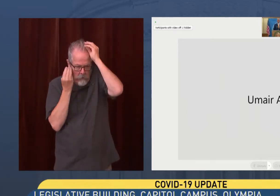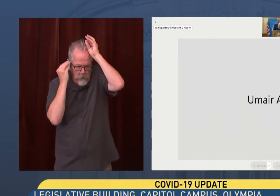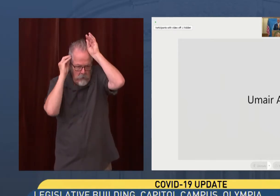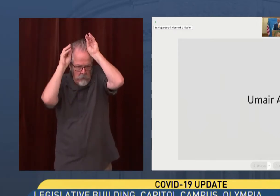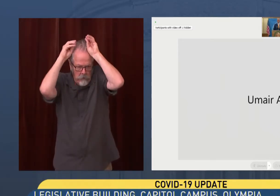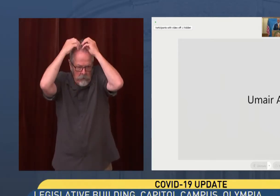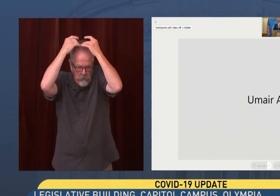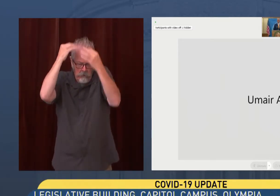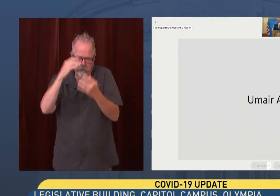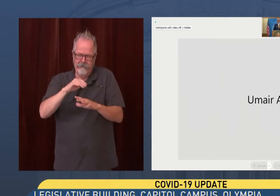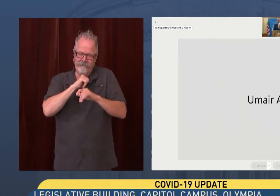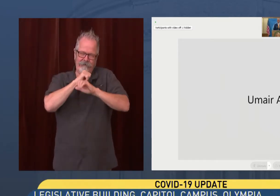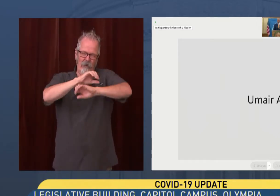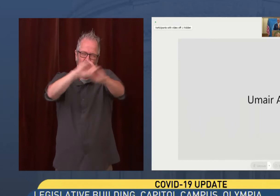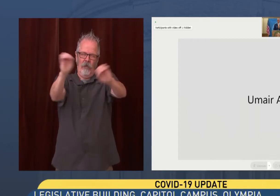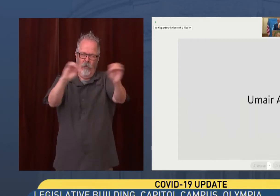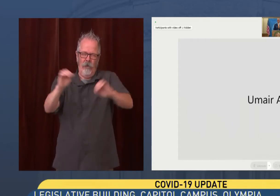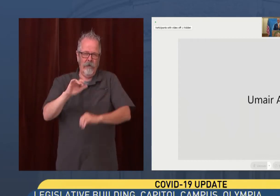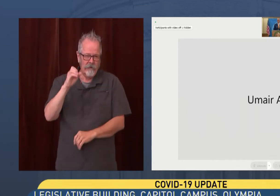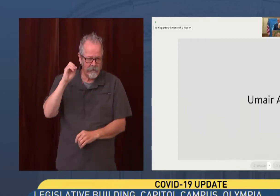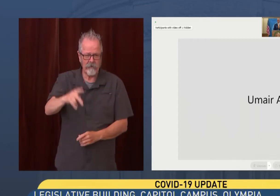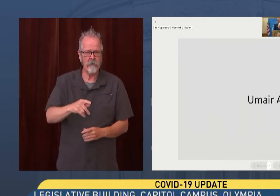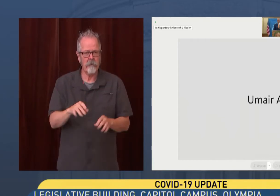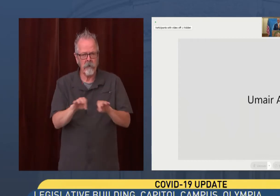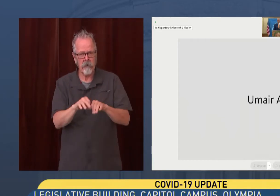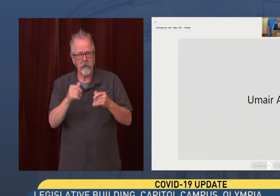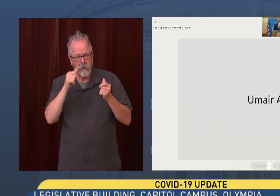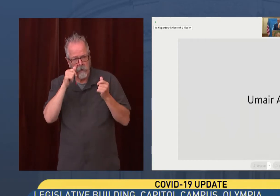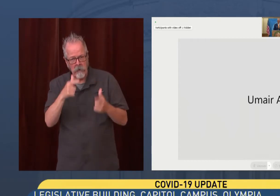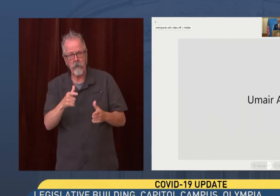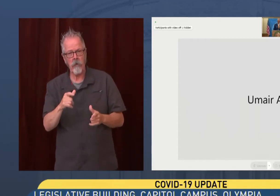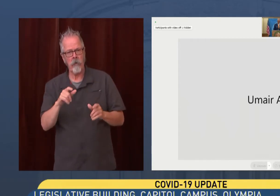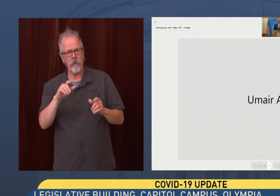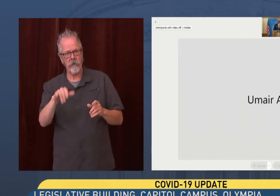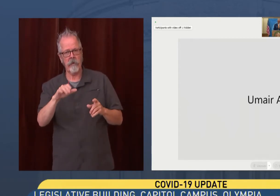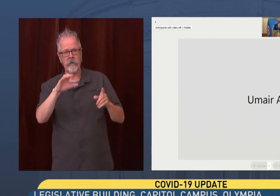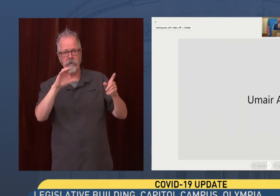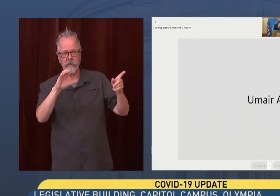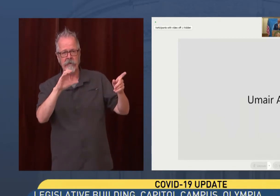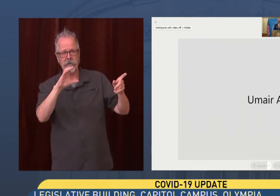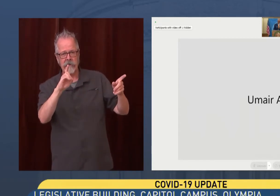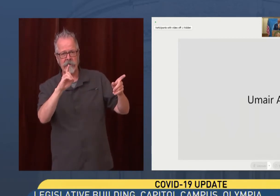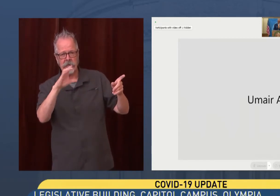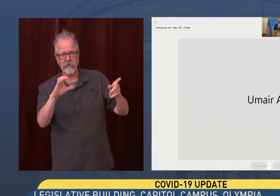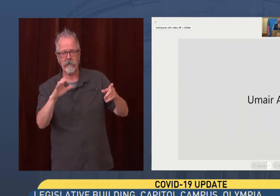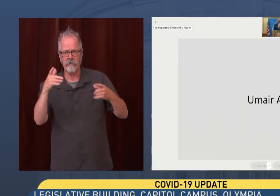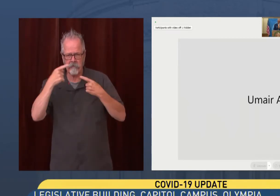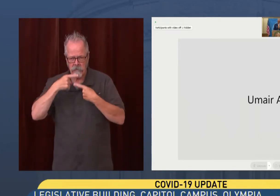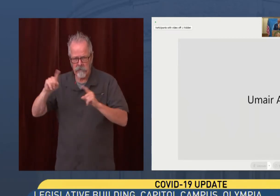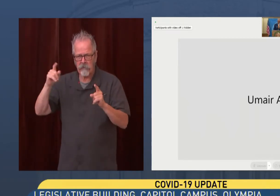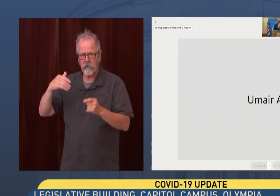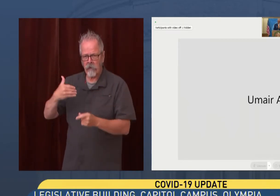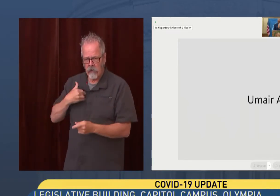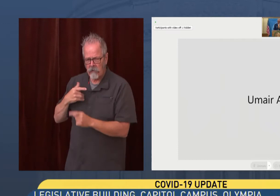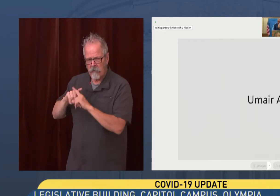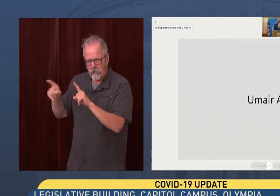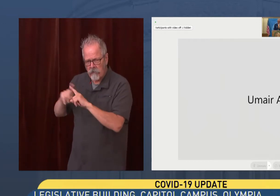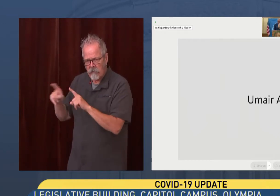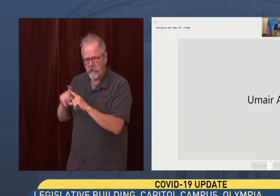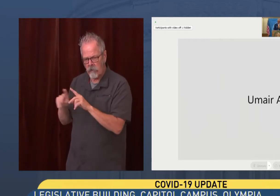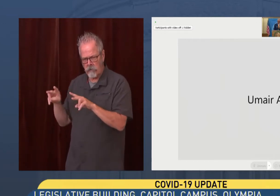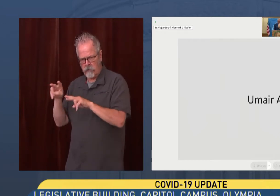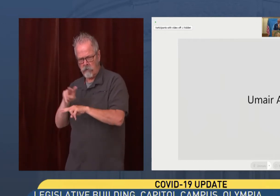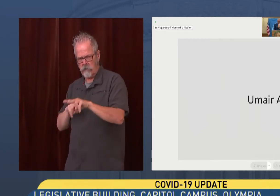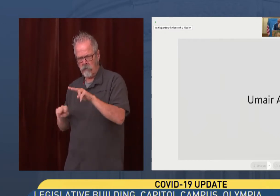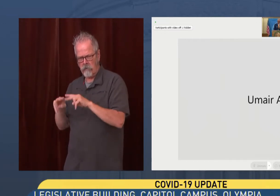all of us. As you all know, the CDC yesterday announced a number of different things they were looking at across the country.